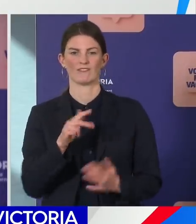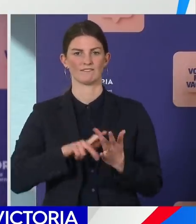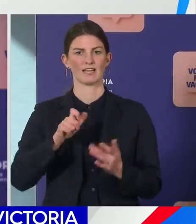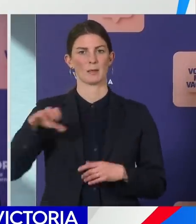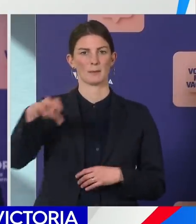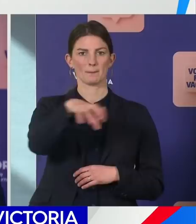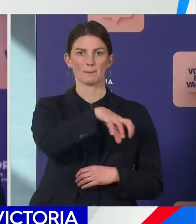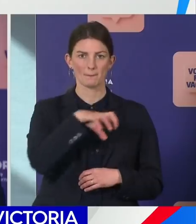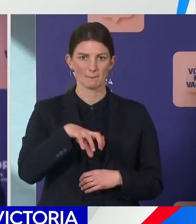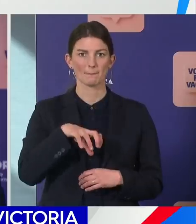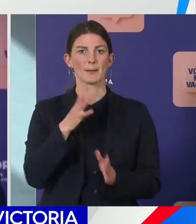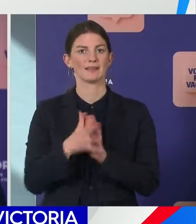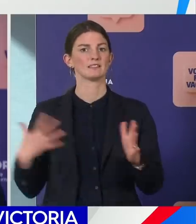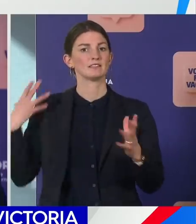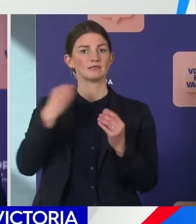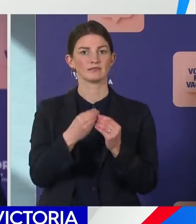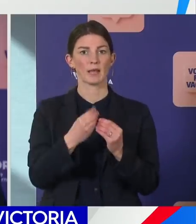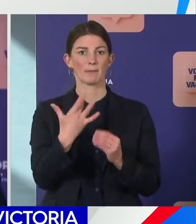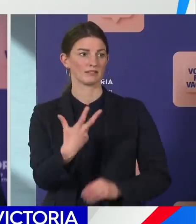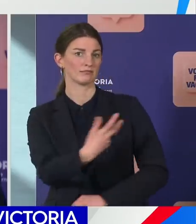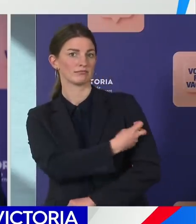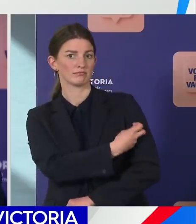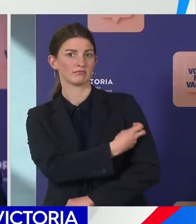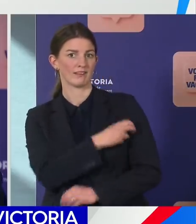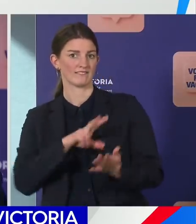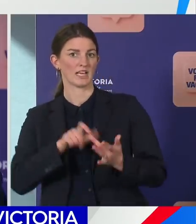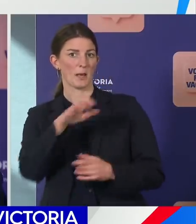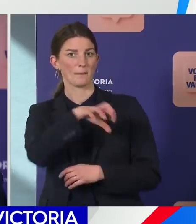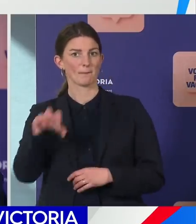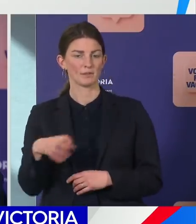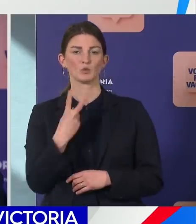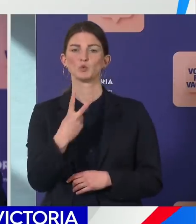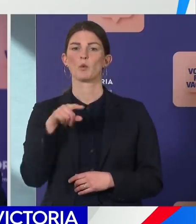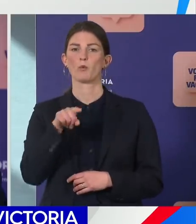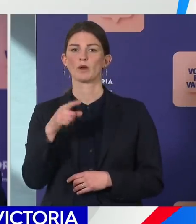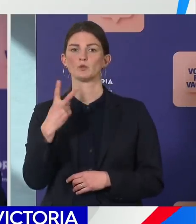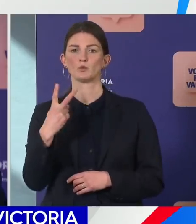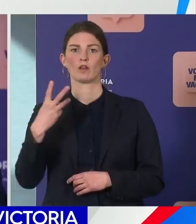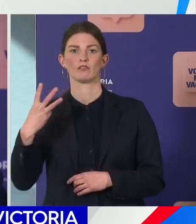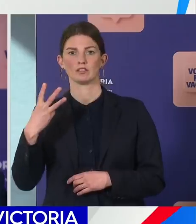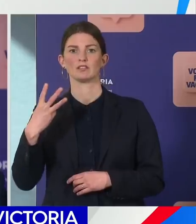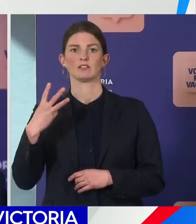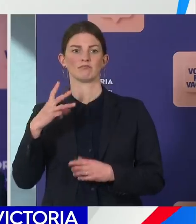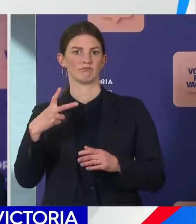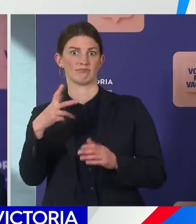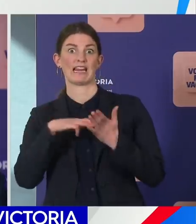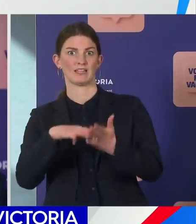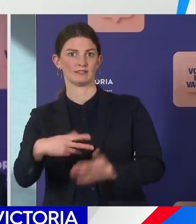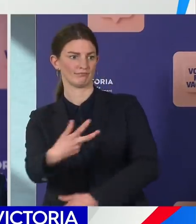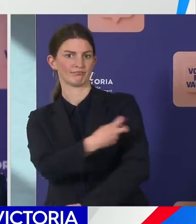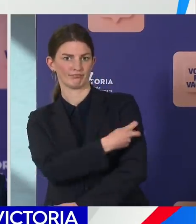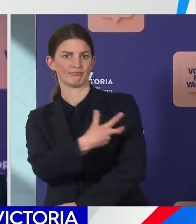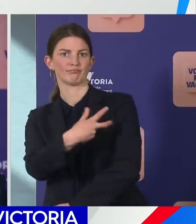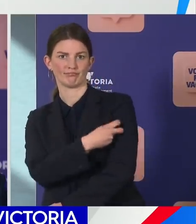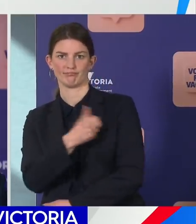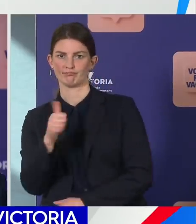bringing the state-run numbers to over 2.32 million doses. Every day, whether